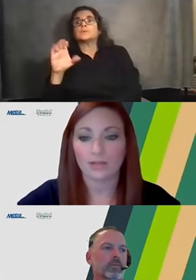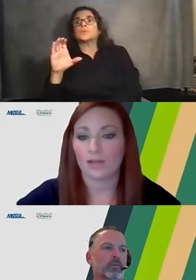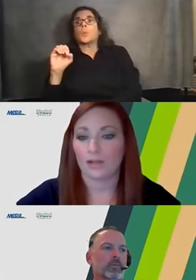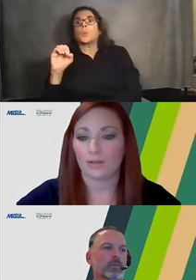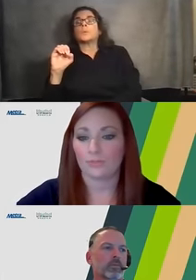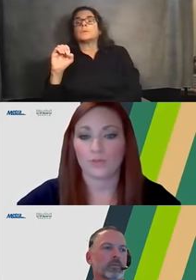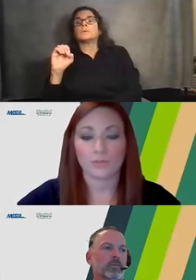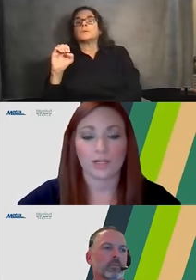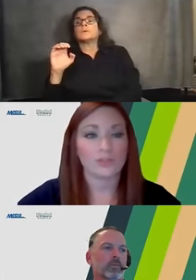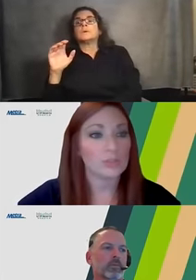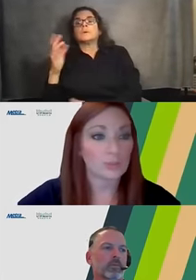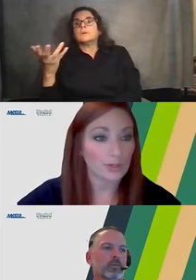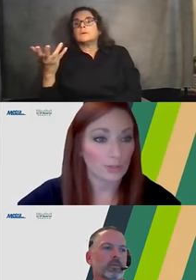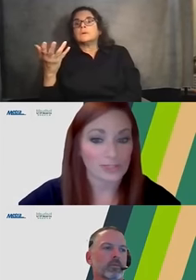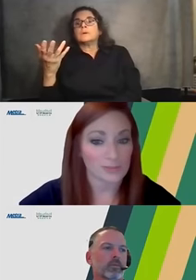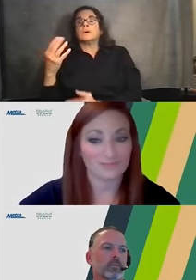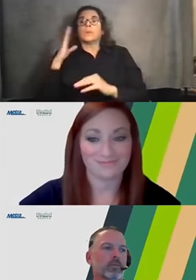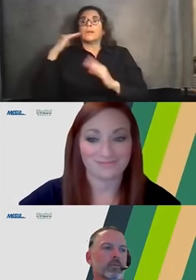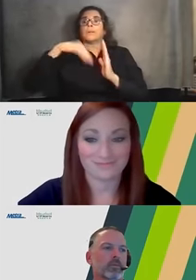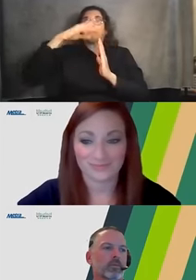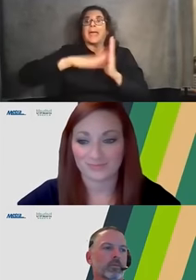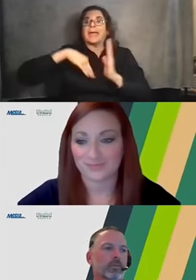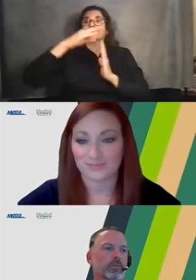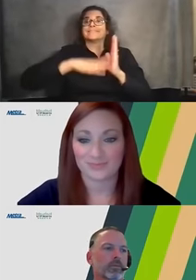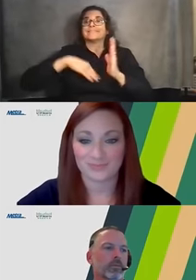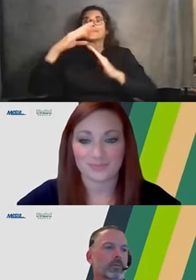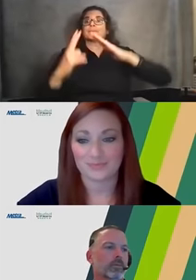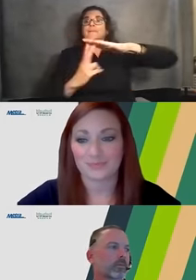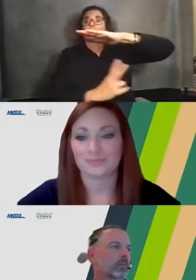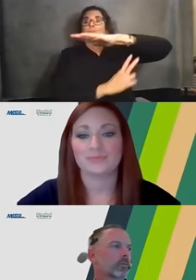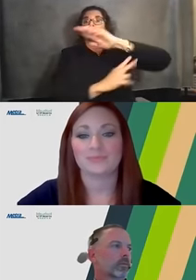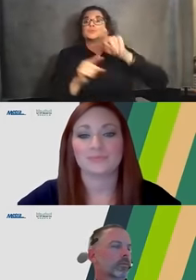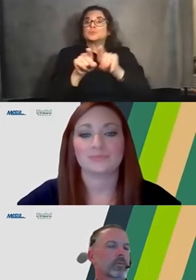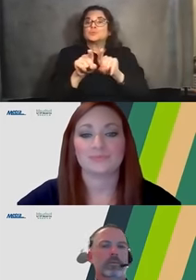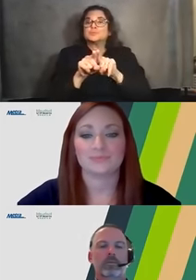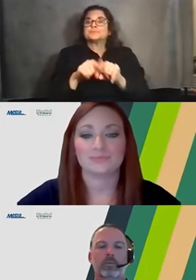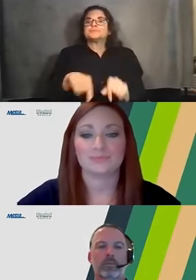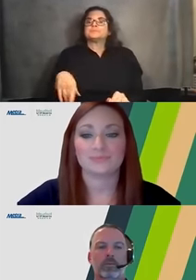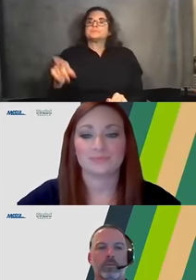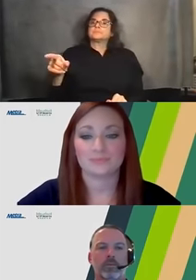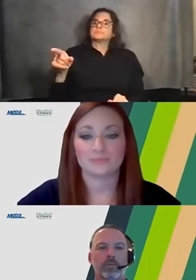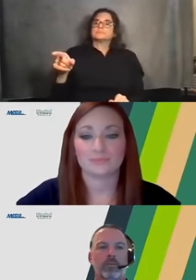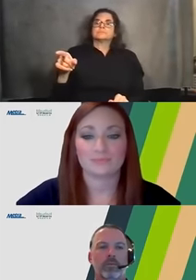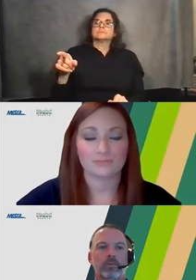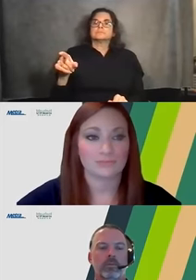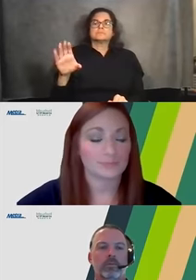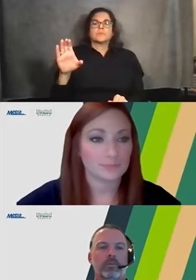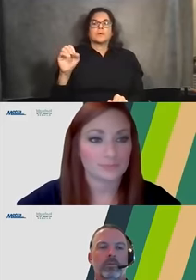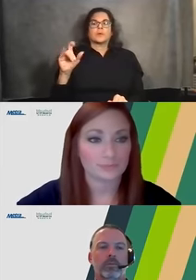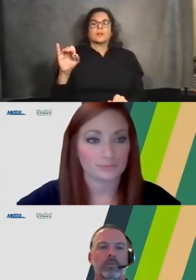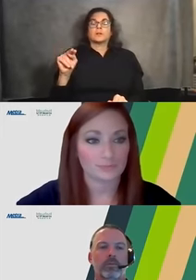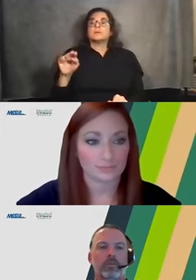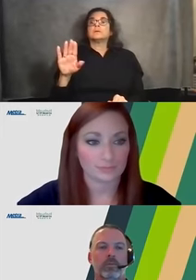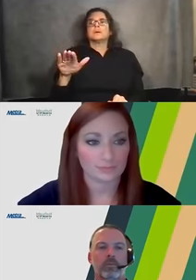repainted? Those were a two in one question. Sure. As I noted earlier, there will, there will be a full